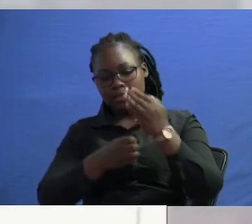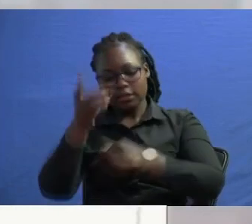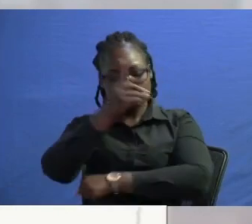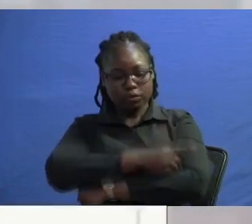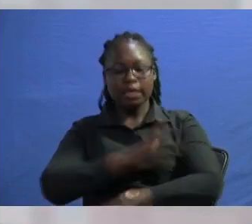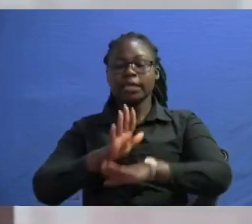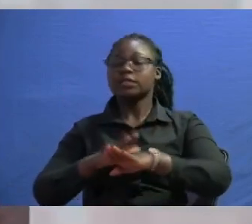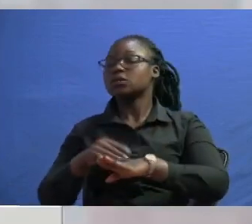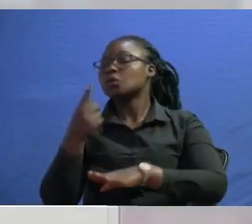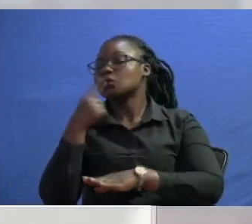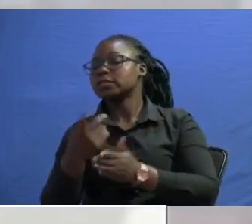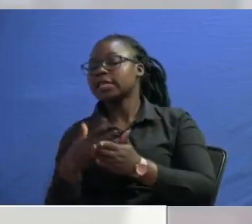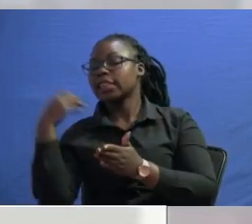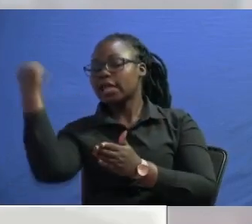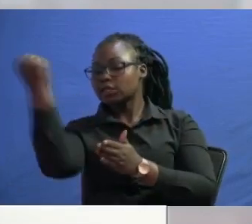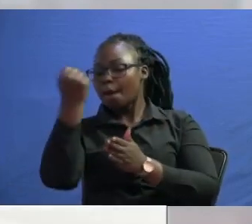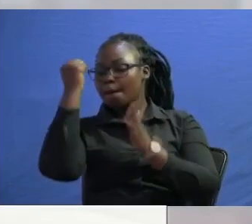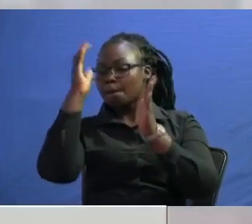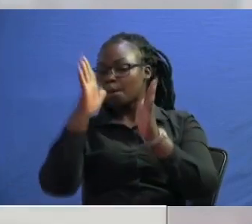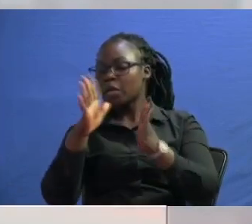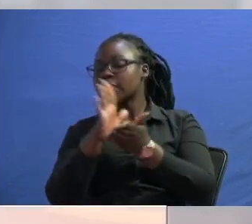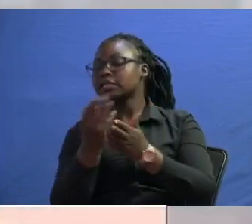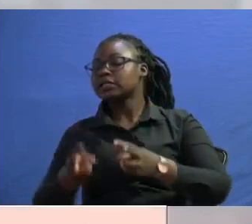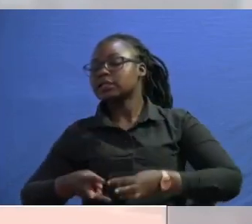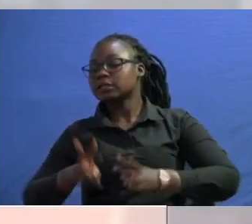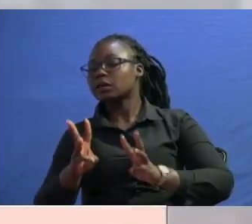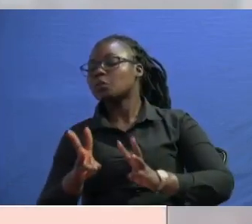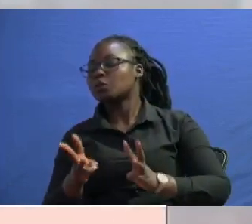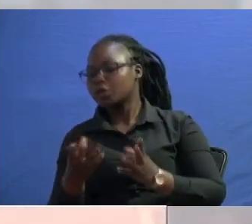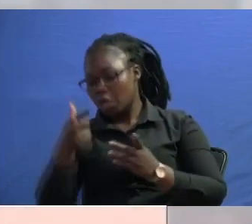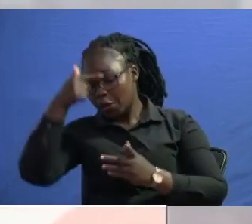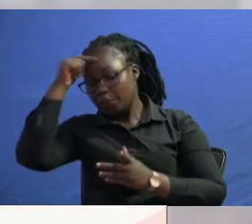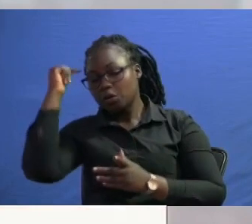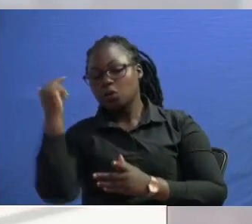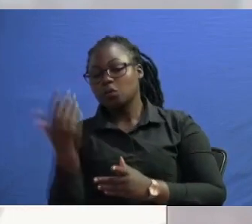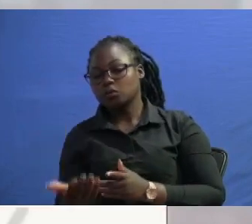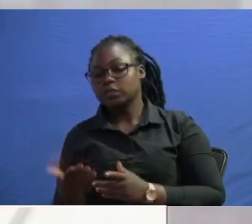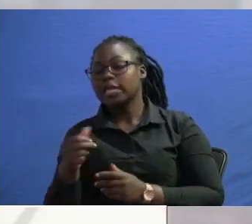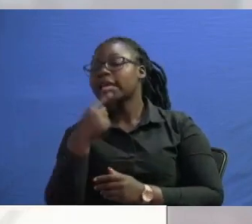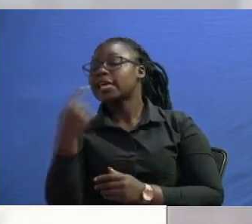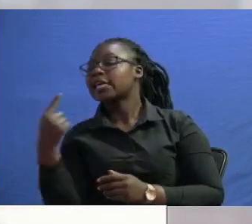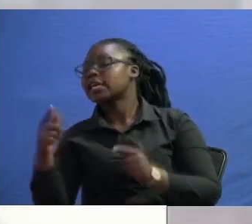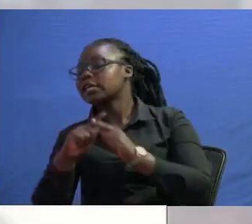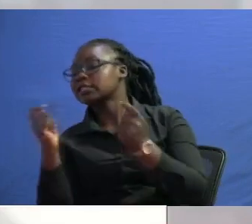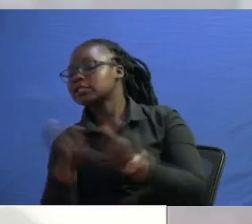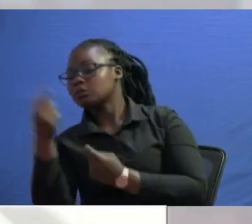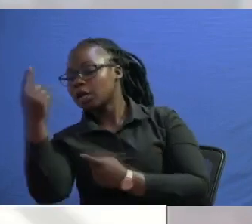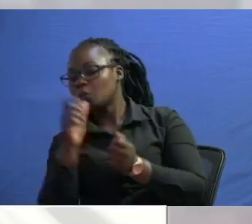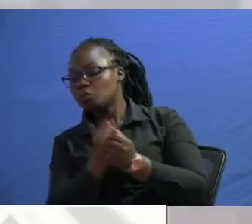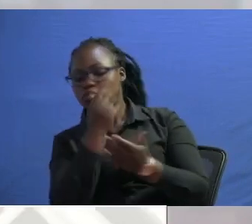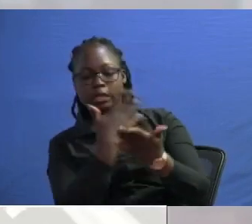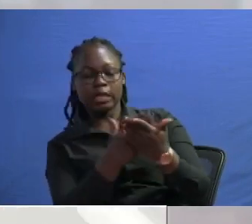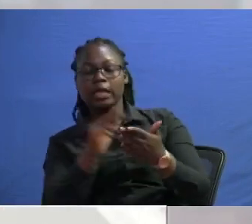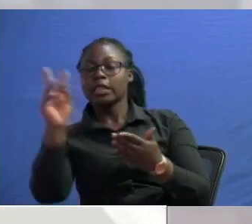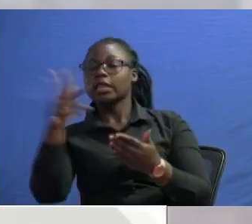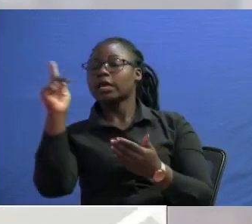say politicians in some way are you know very cunning because uh each team came with their proposal kenya